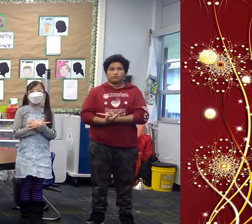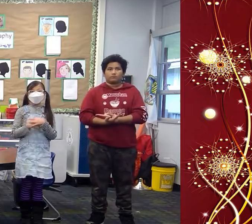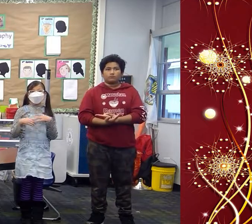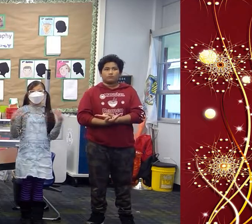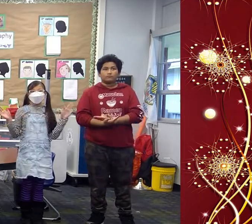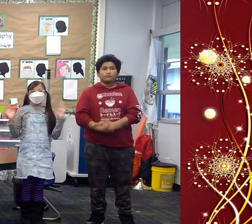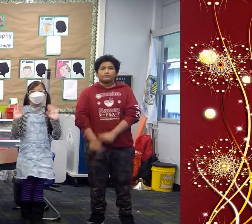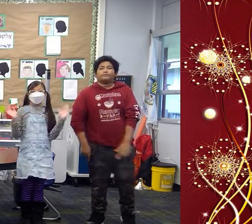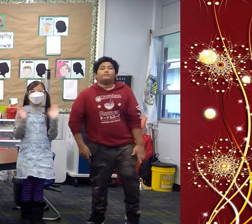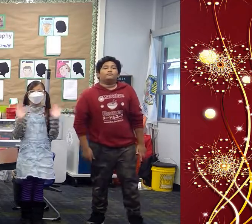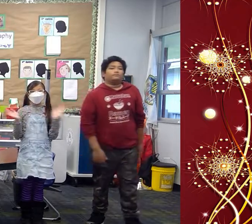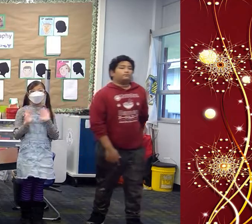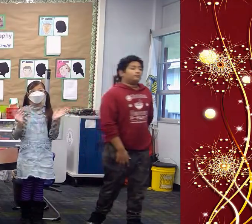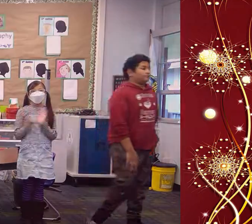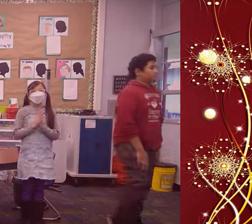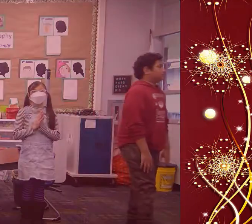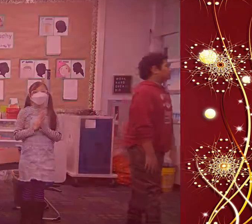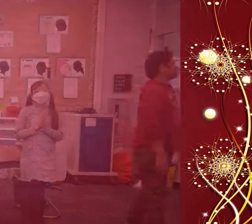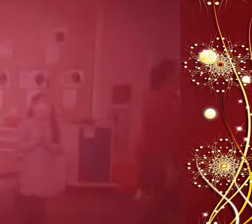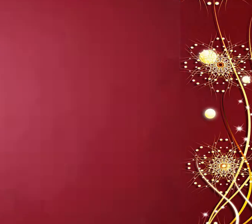Let's go.